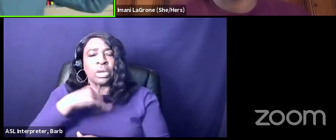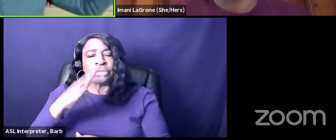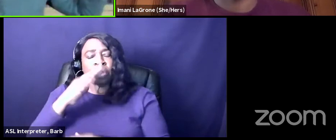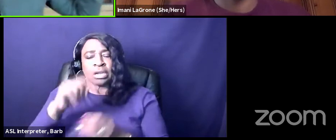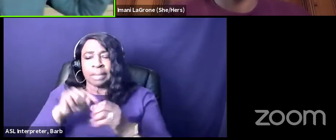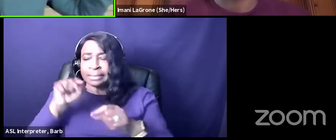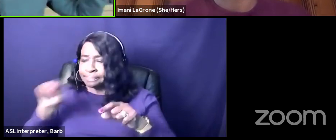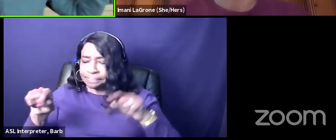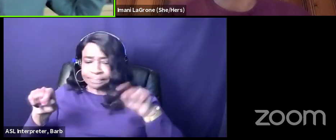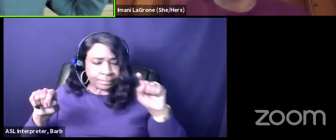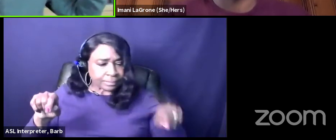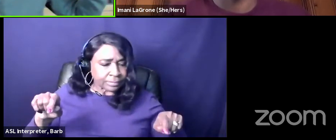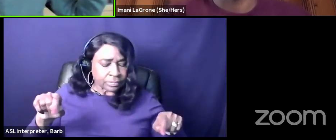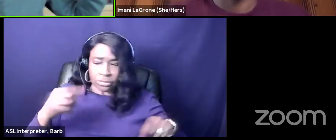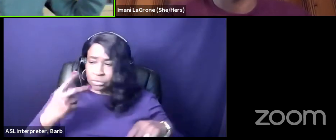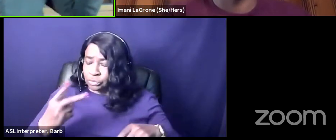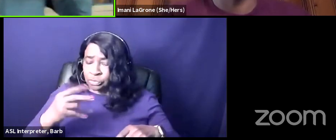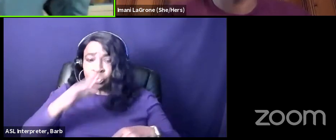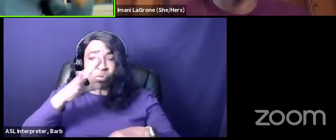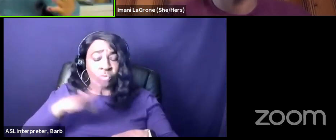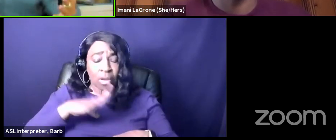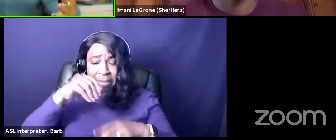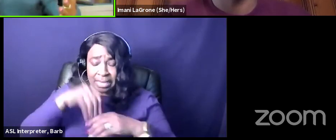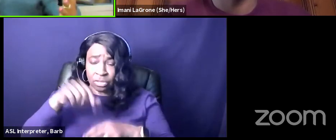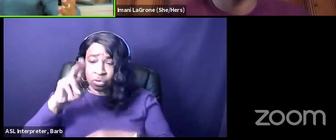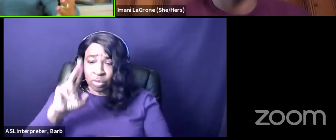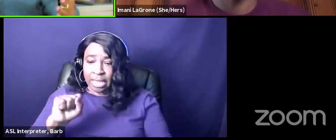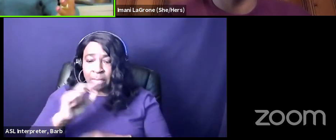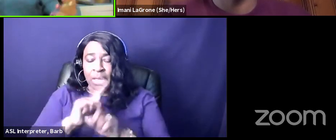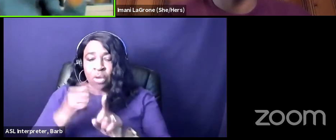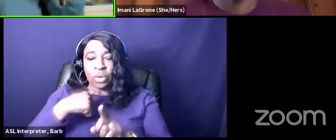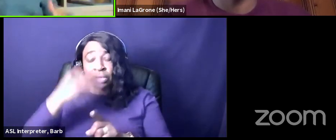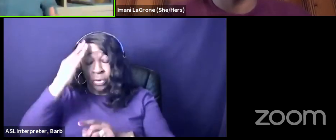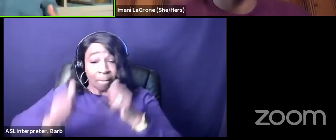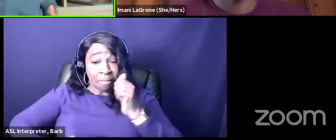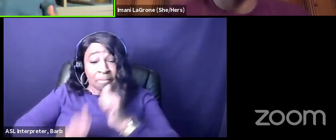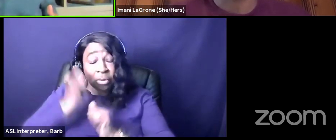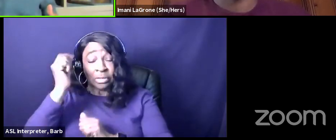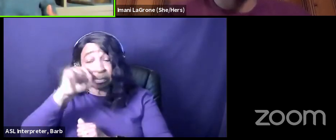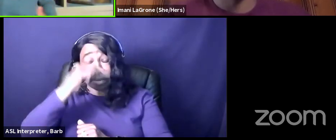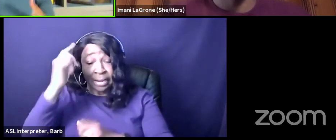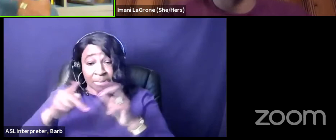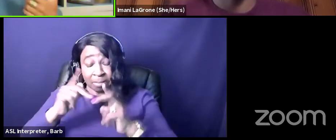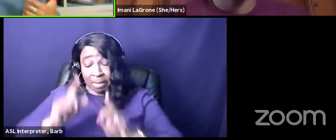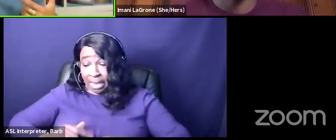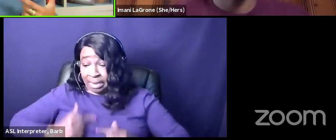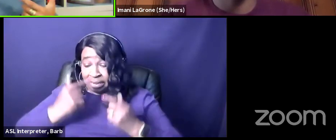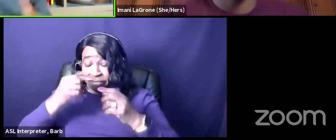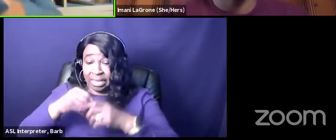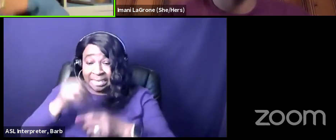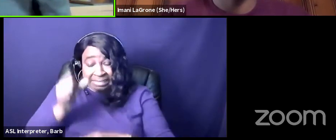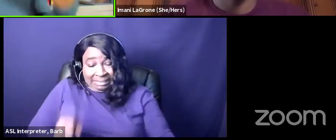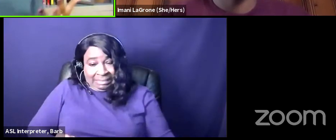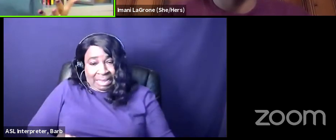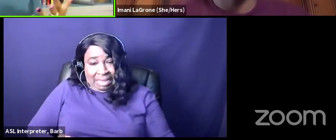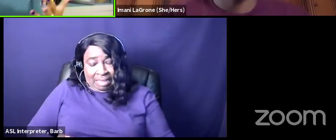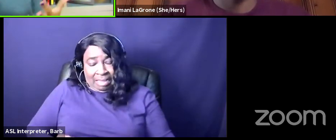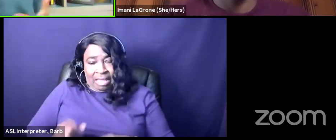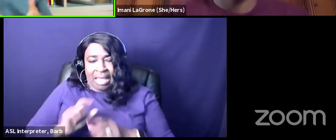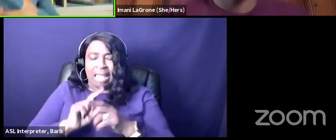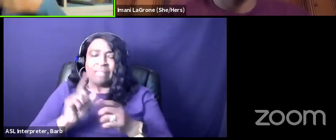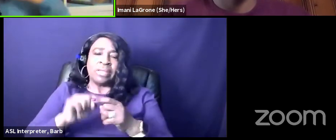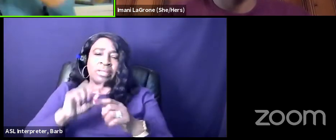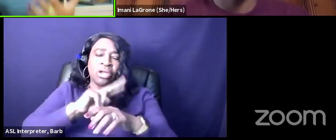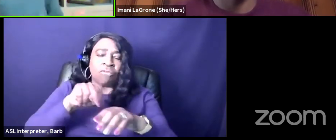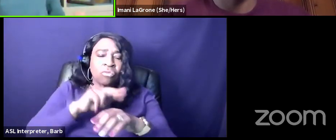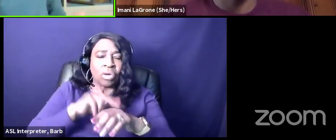two poles in the country but we know the vast majority of black folks live in the south and so it's like but and then of course there's a